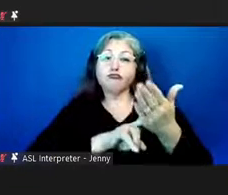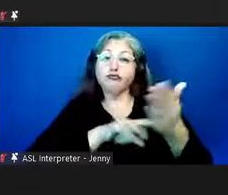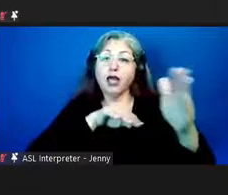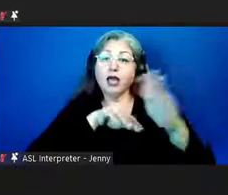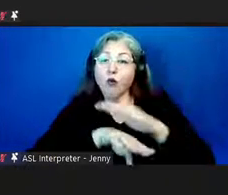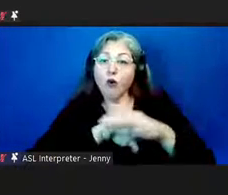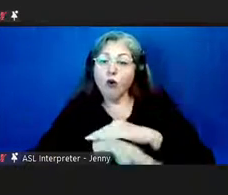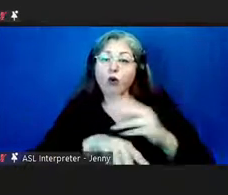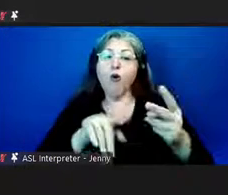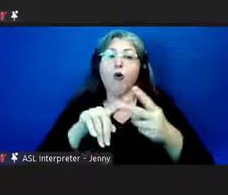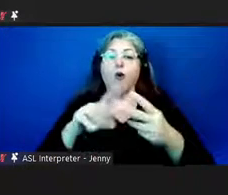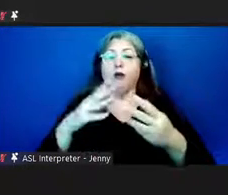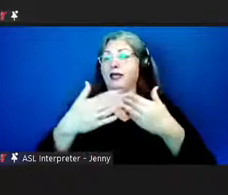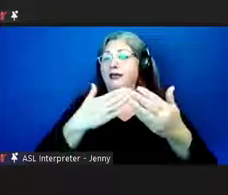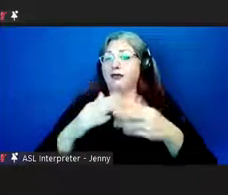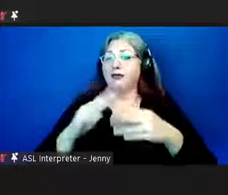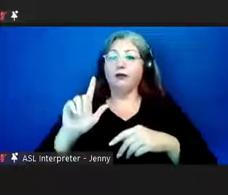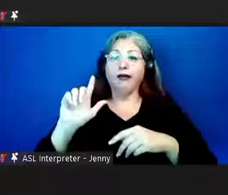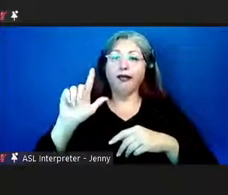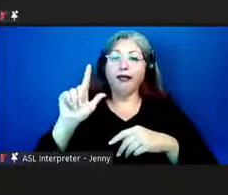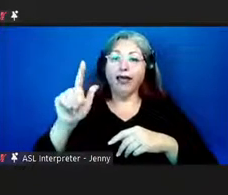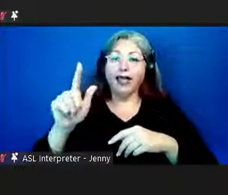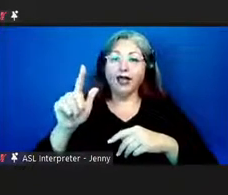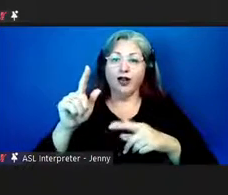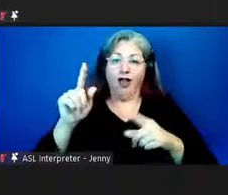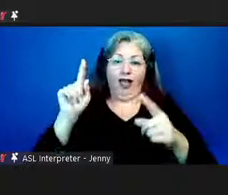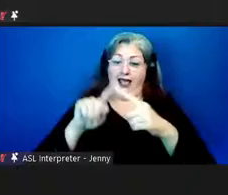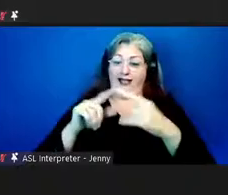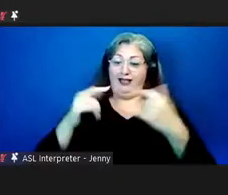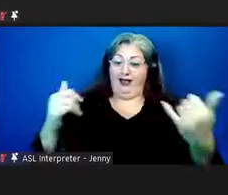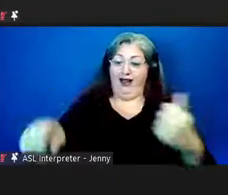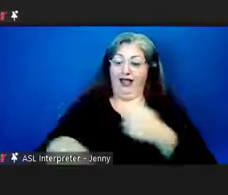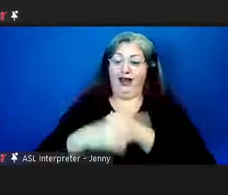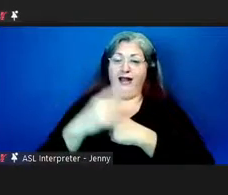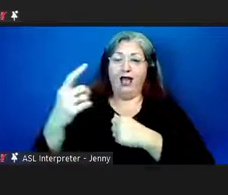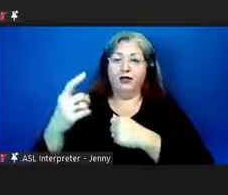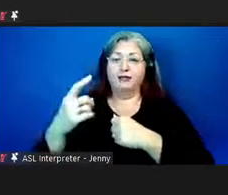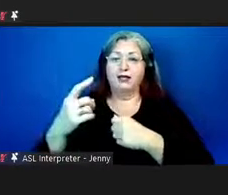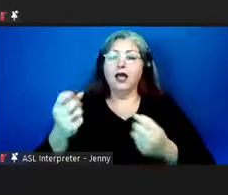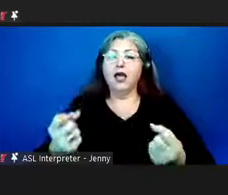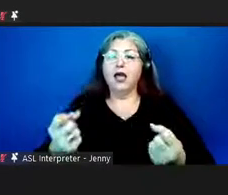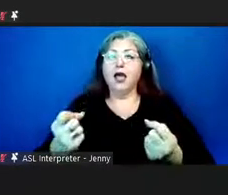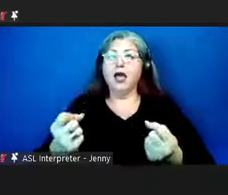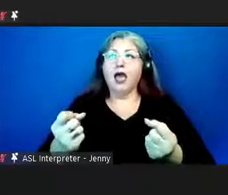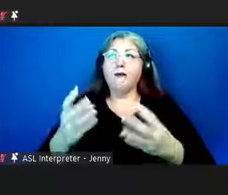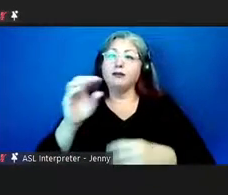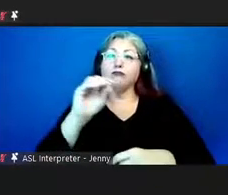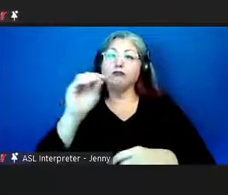even into later years until current times the at